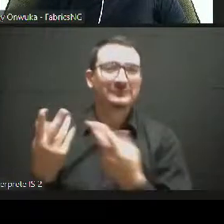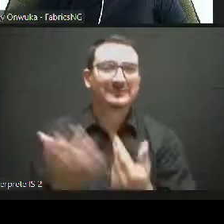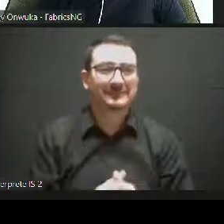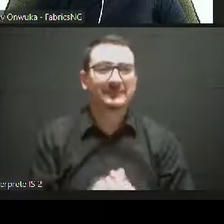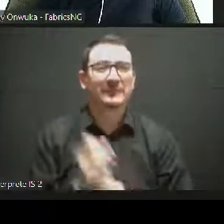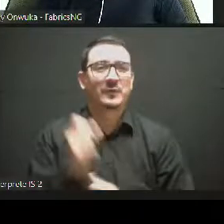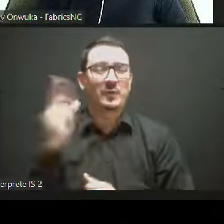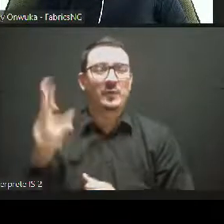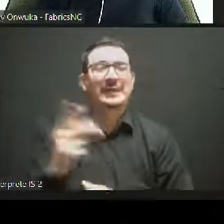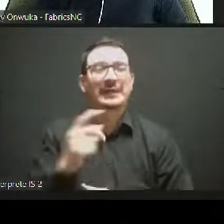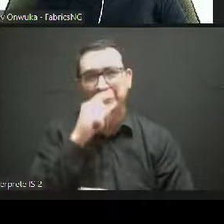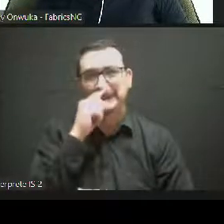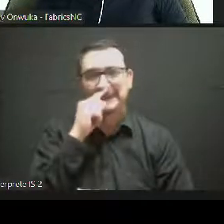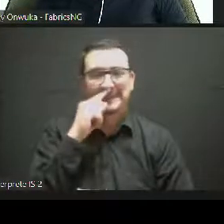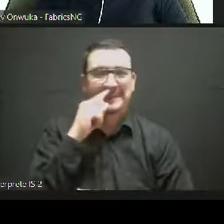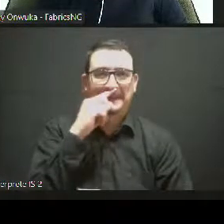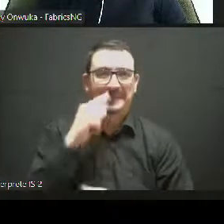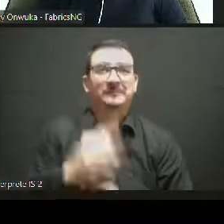concise.